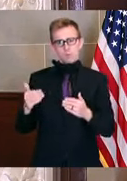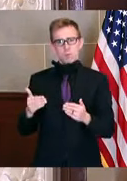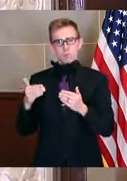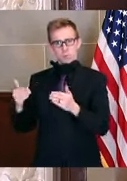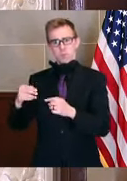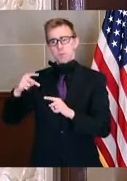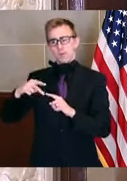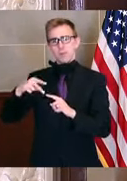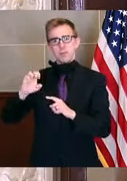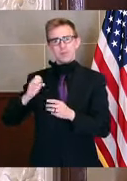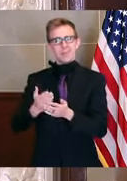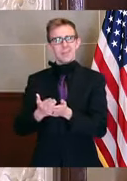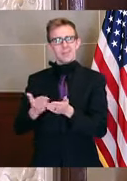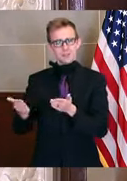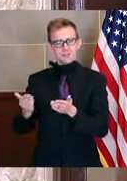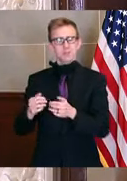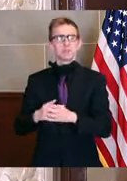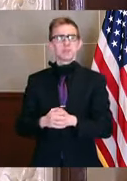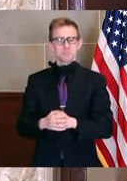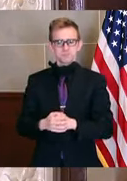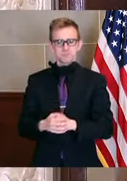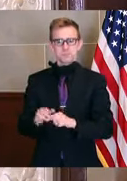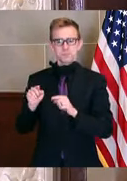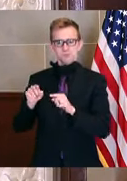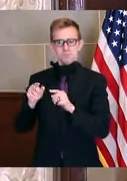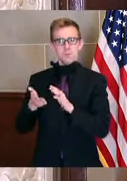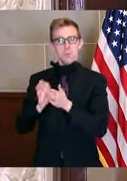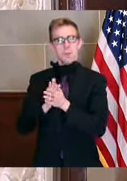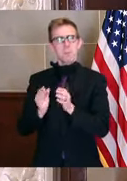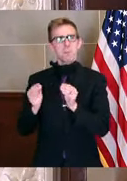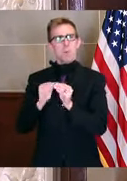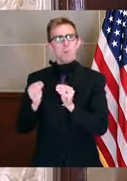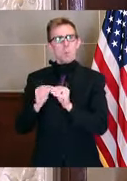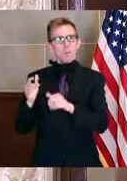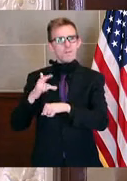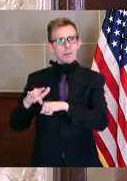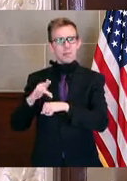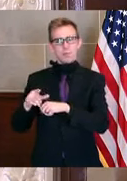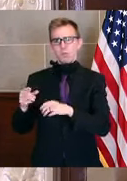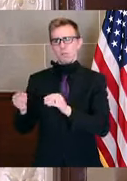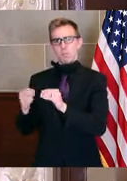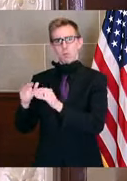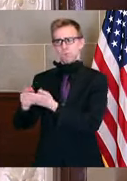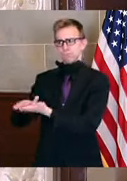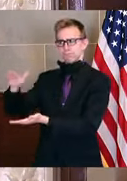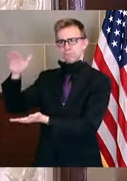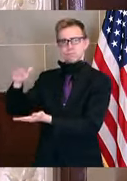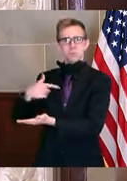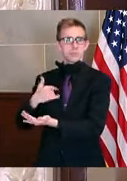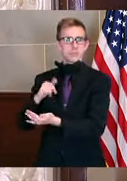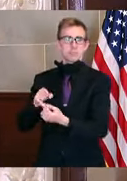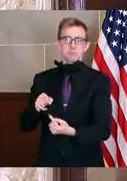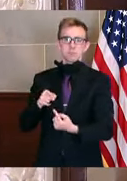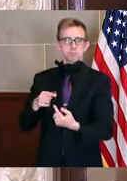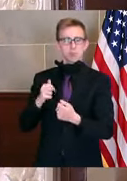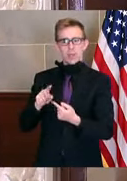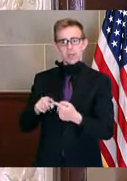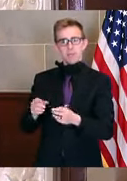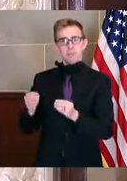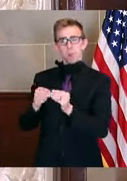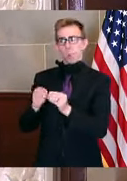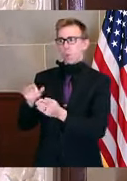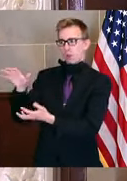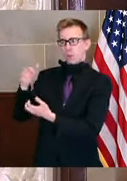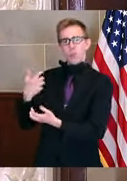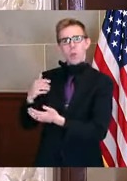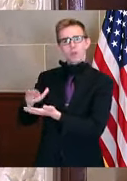PPE gear is becoming more and more available. Now, we're still fighting that battle every day to get more and more in because we want to